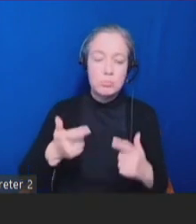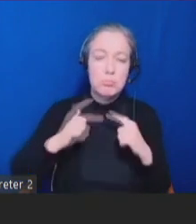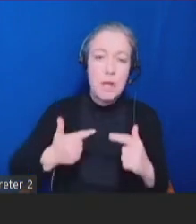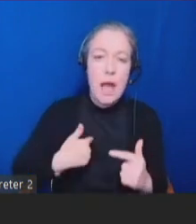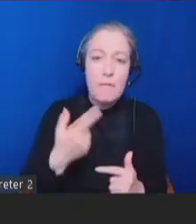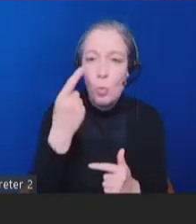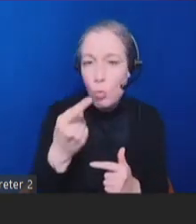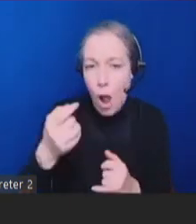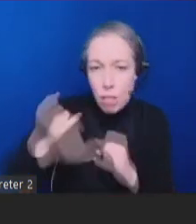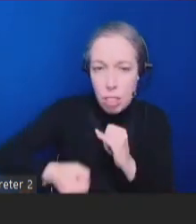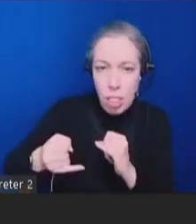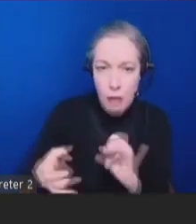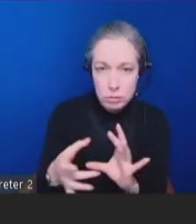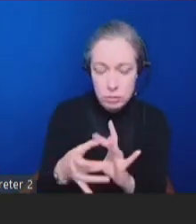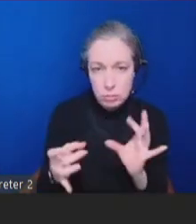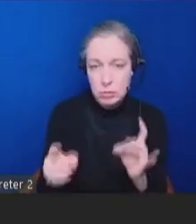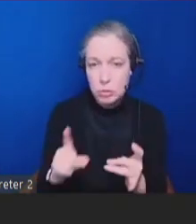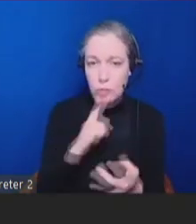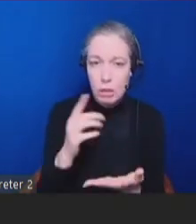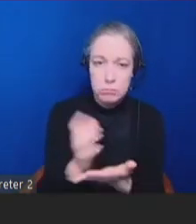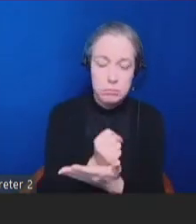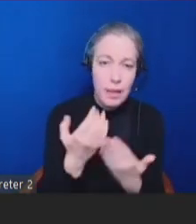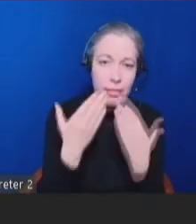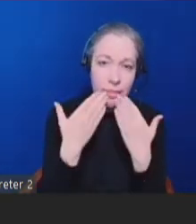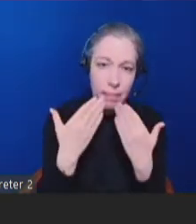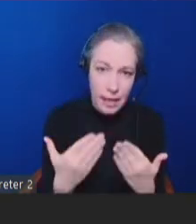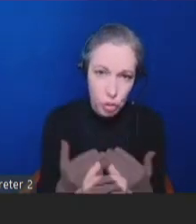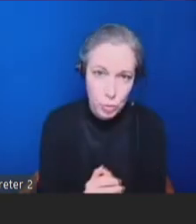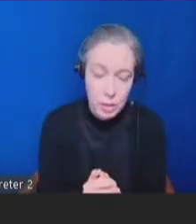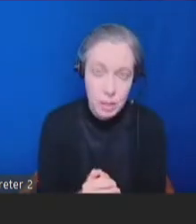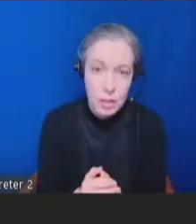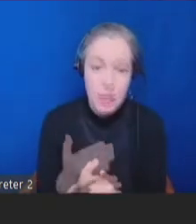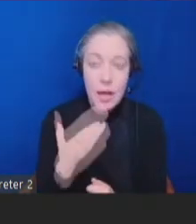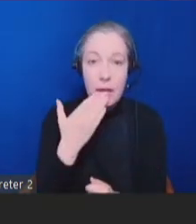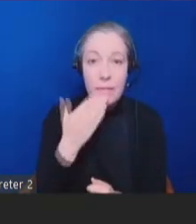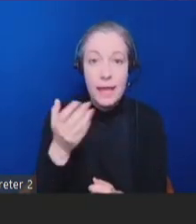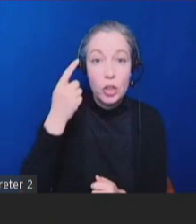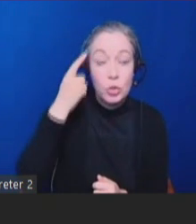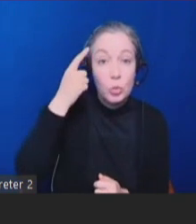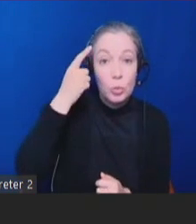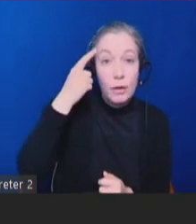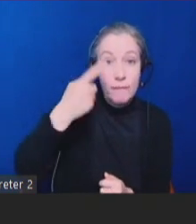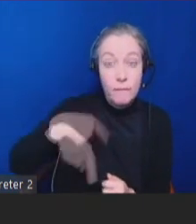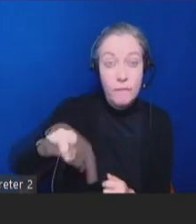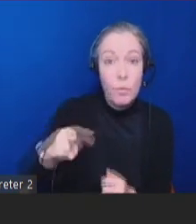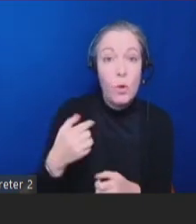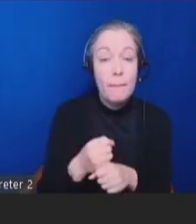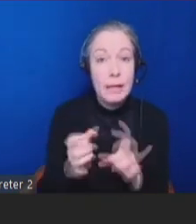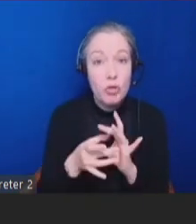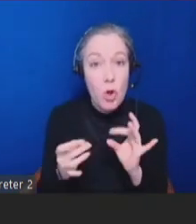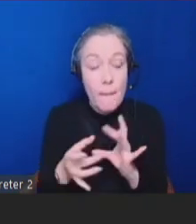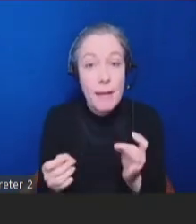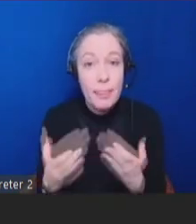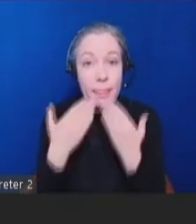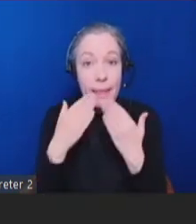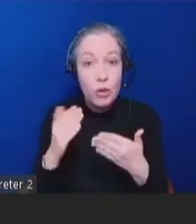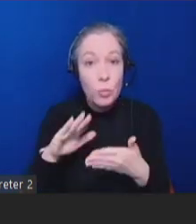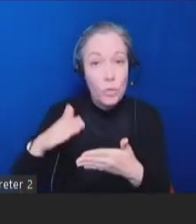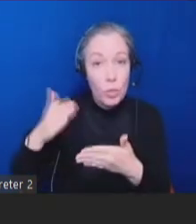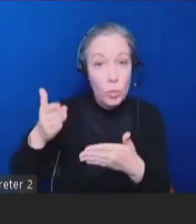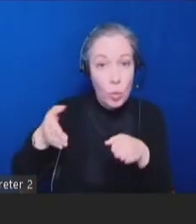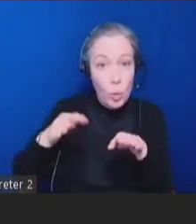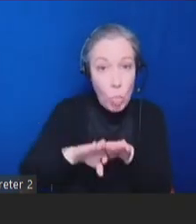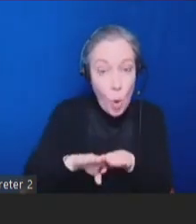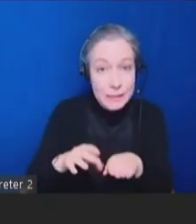thank all of you and all of the commenters for the confirming and the advisory comments. We